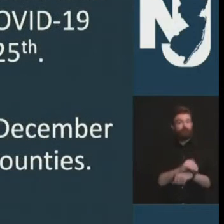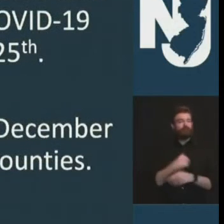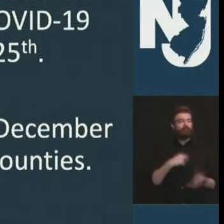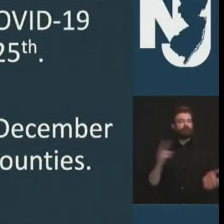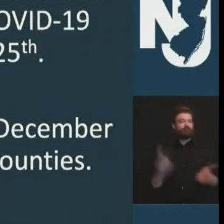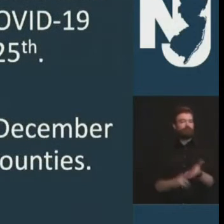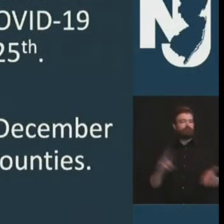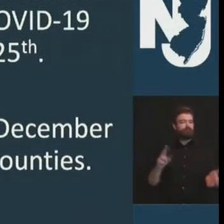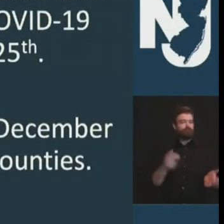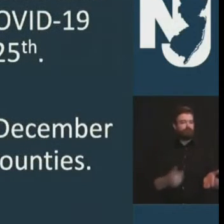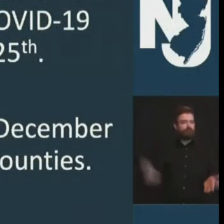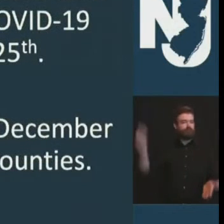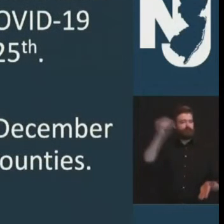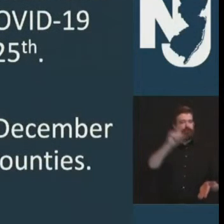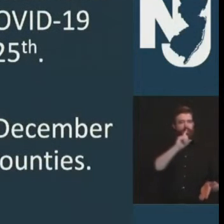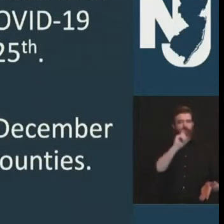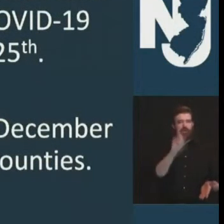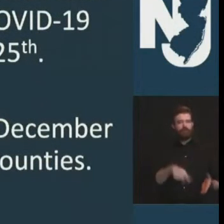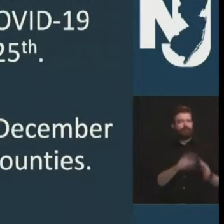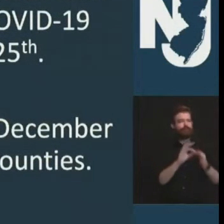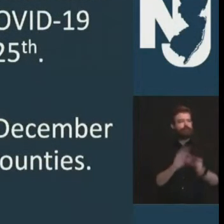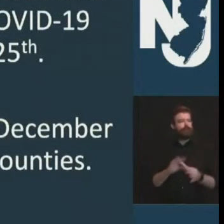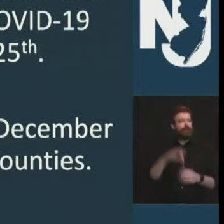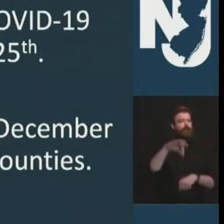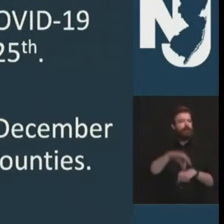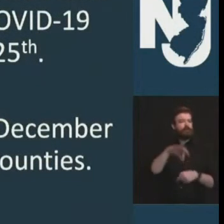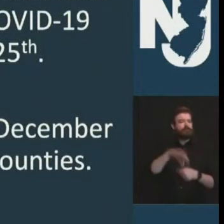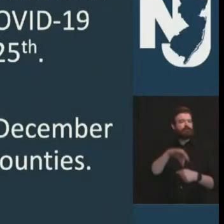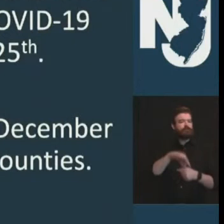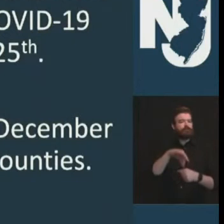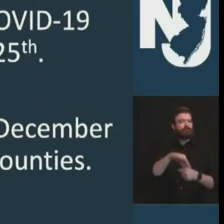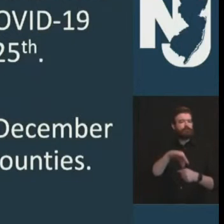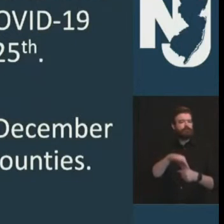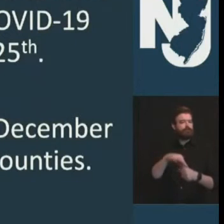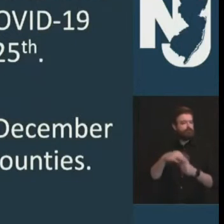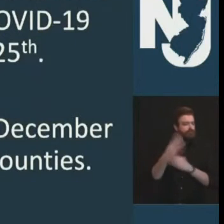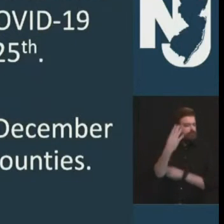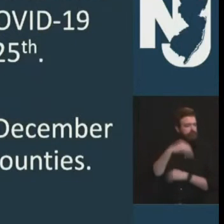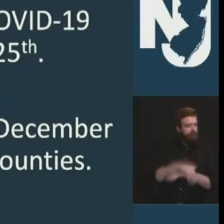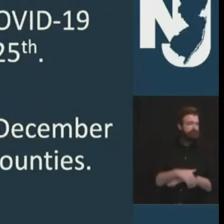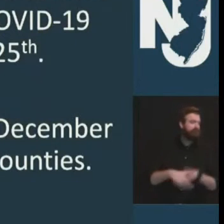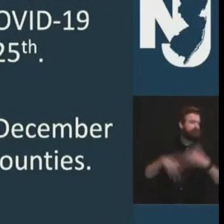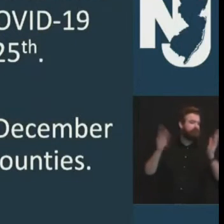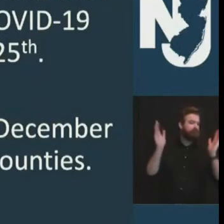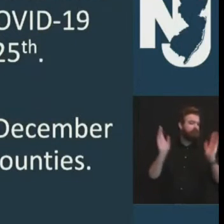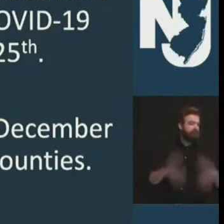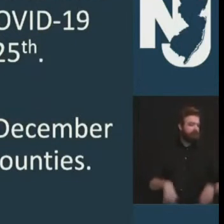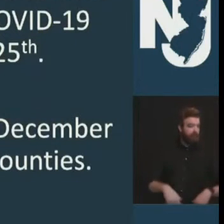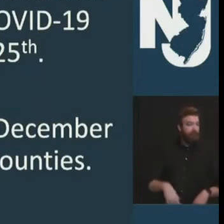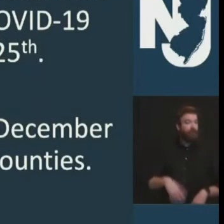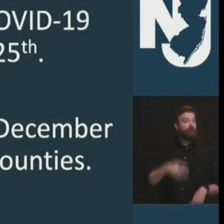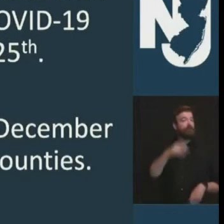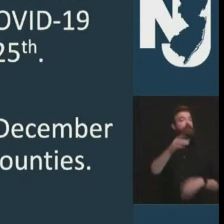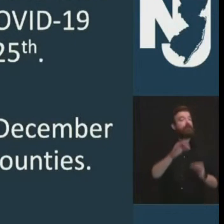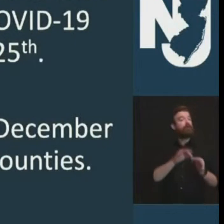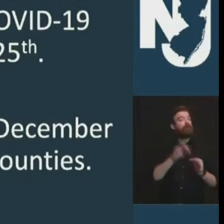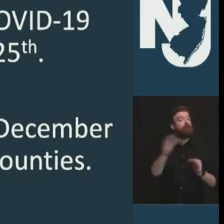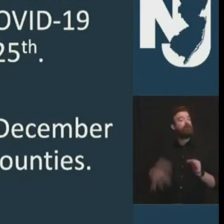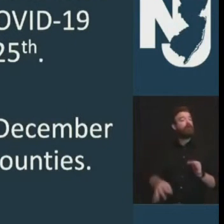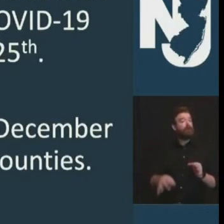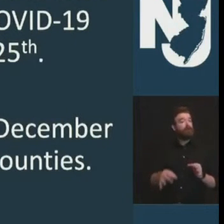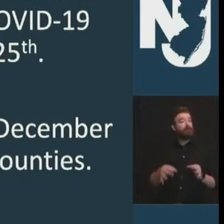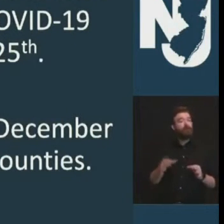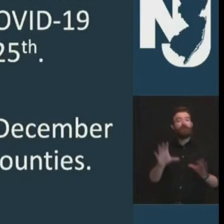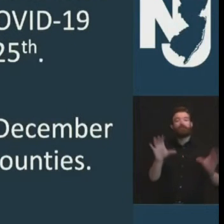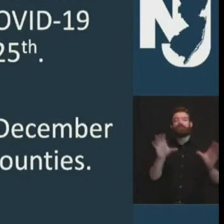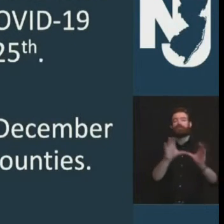uh i guess i did that today or last night and it does two things first it extends the certification deadline to